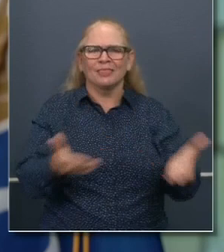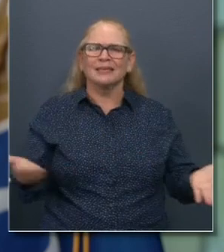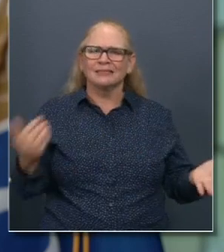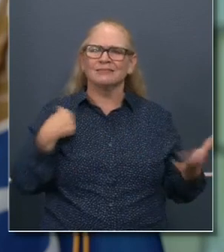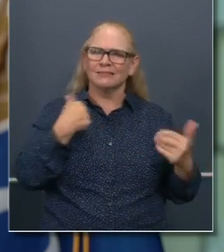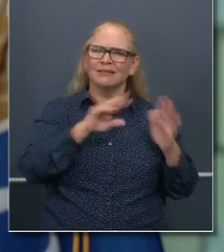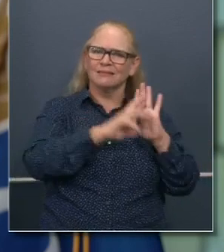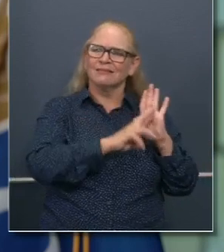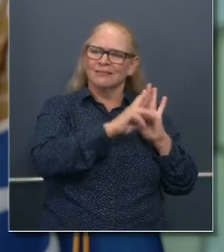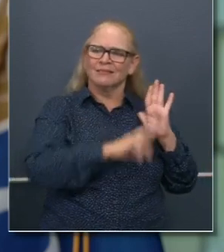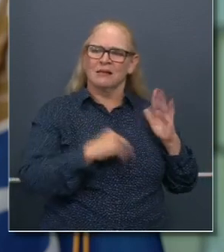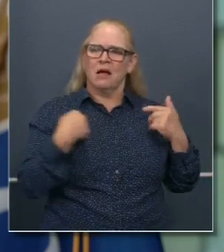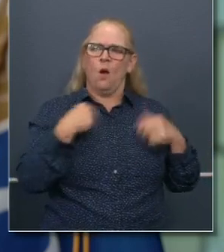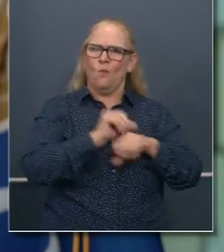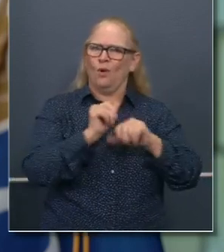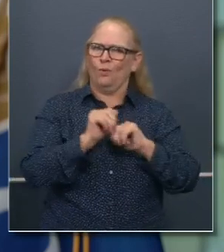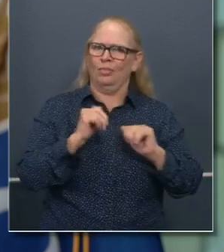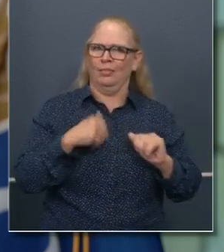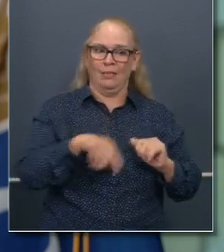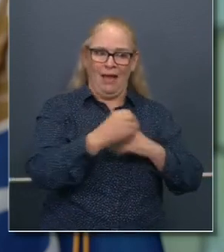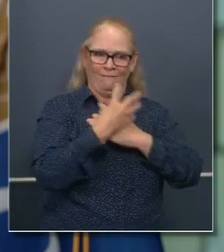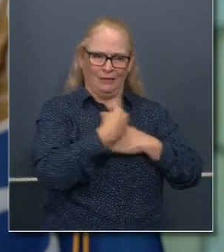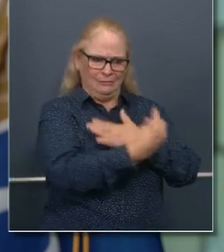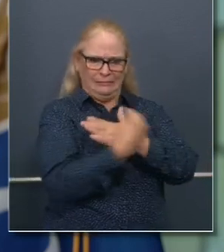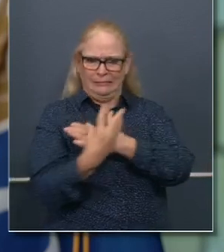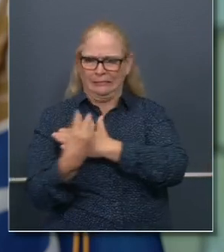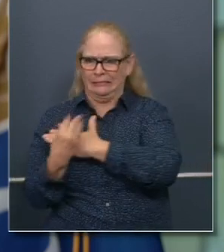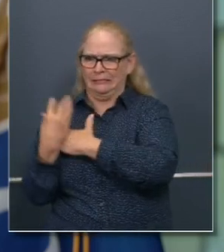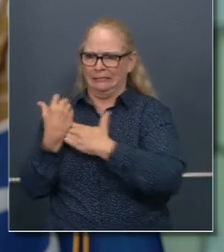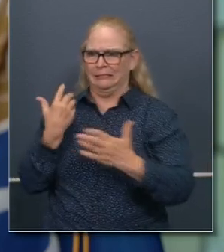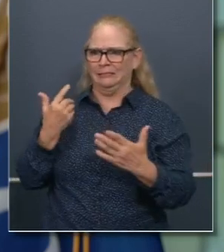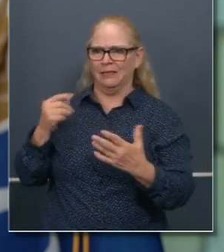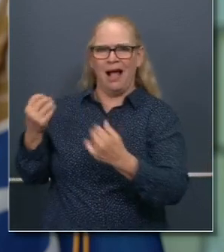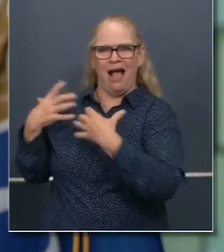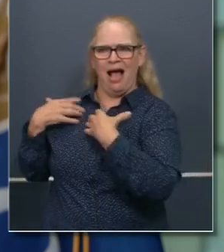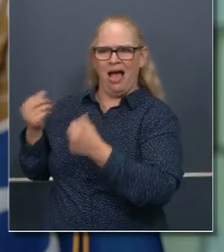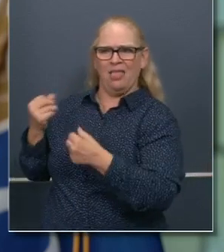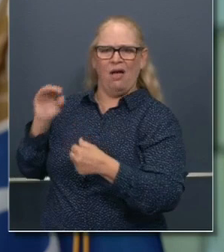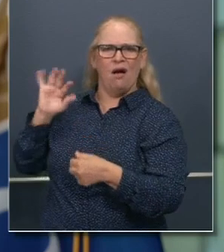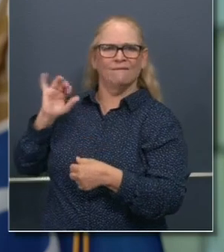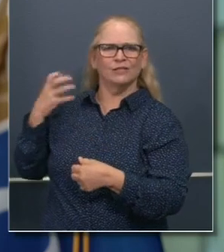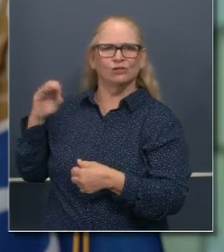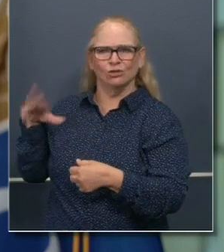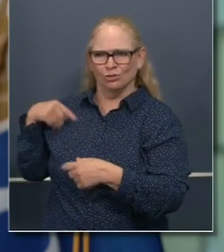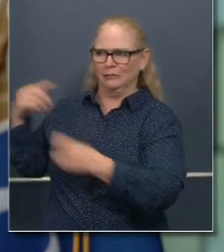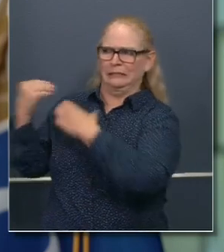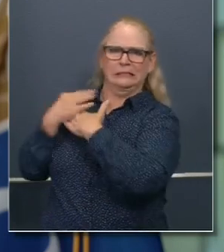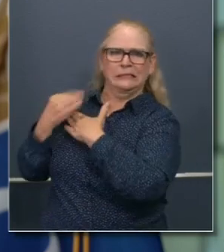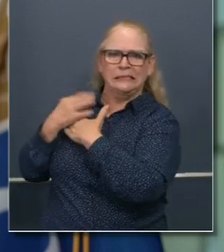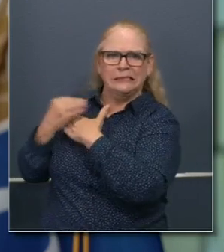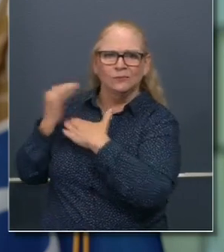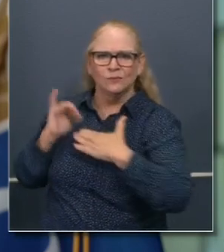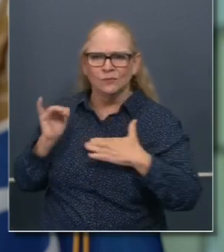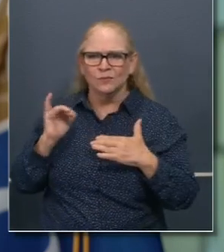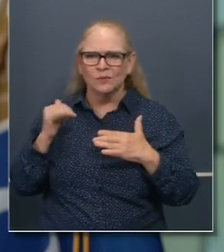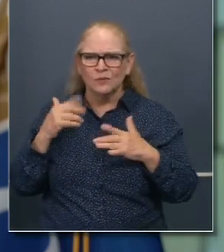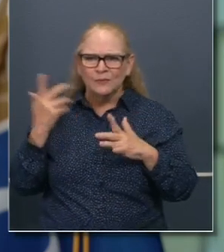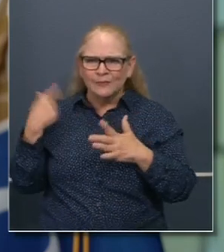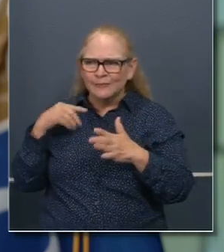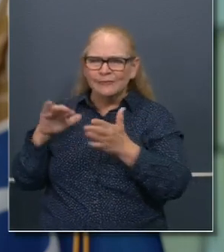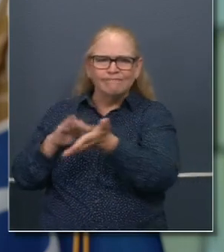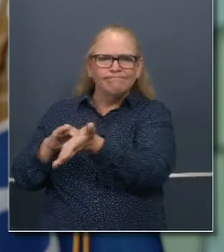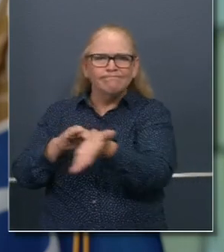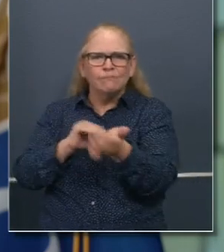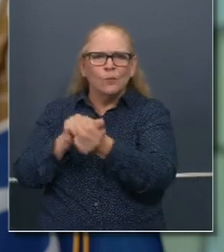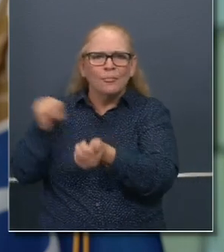continuing to work with health officials, and a big part of these efforts moving forward when, not if, when we